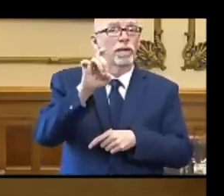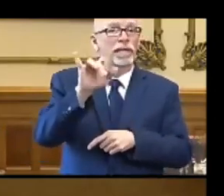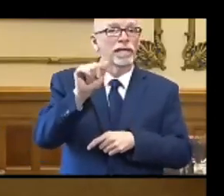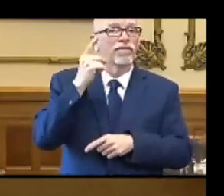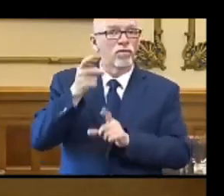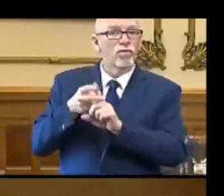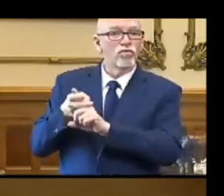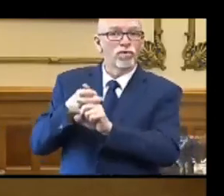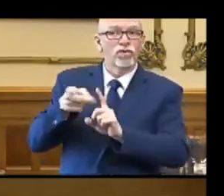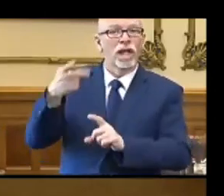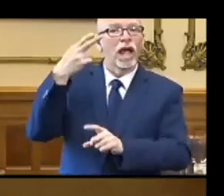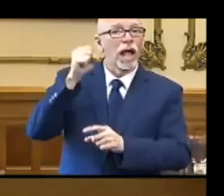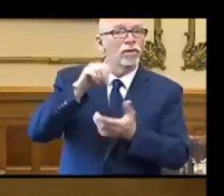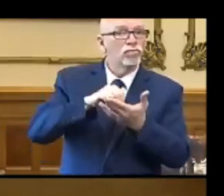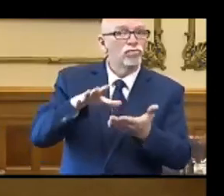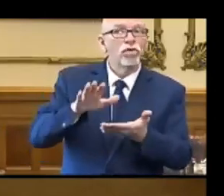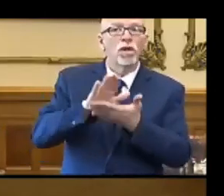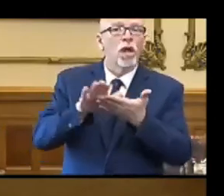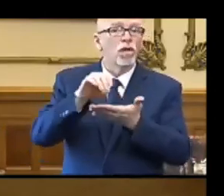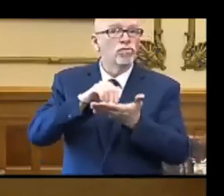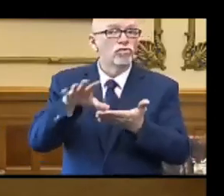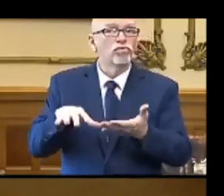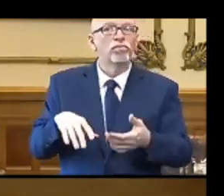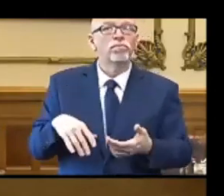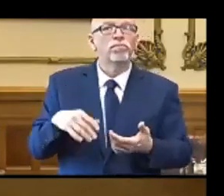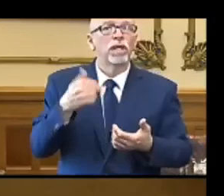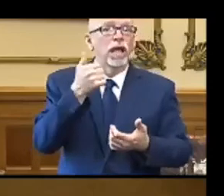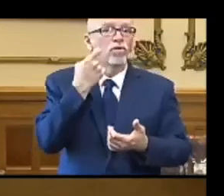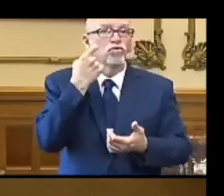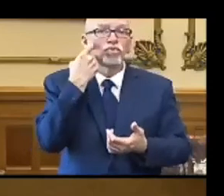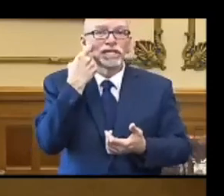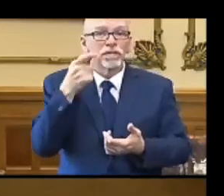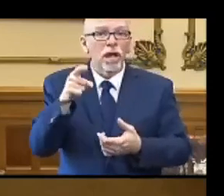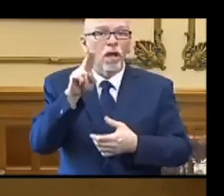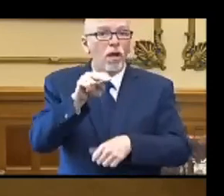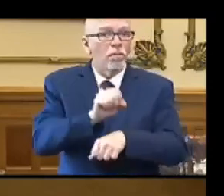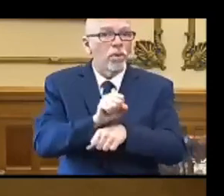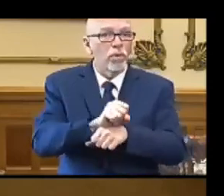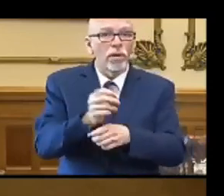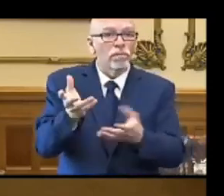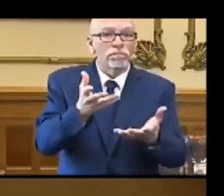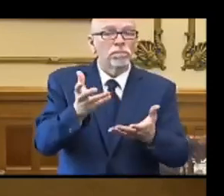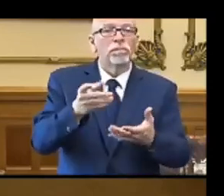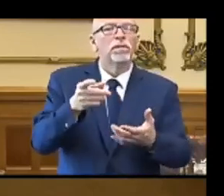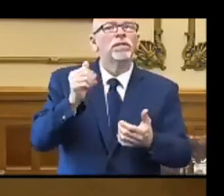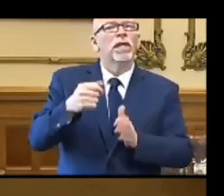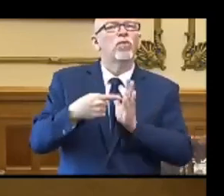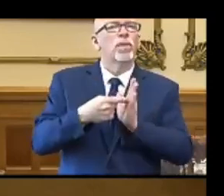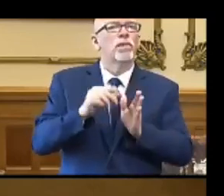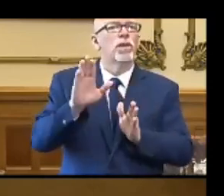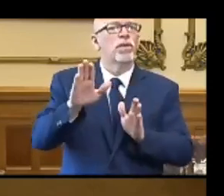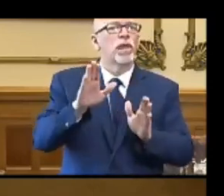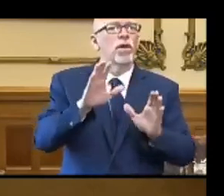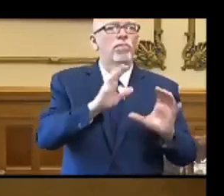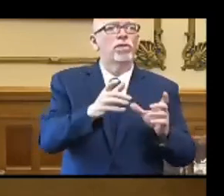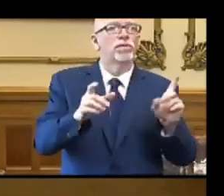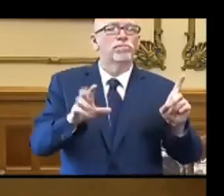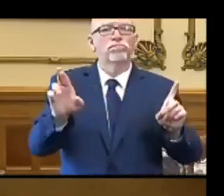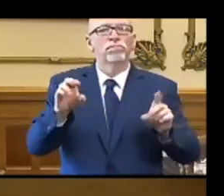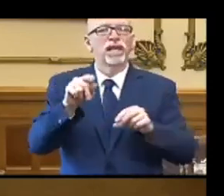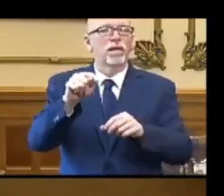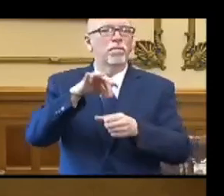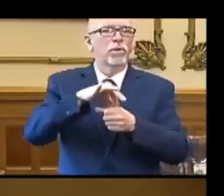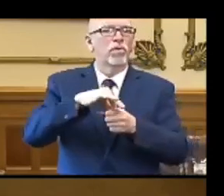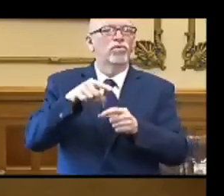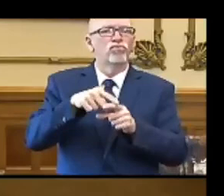high school students, college students, and the recently unemployed to represent their party at the polls in an attempt to